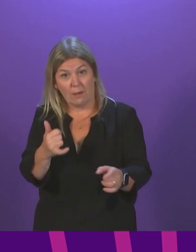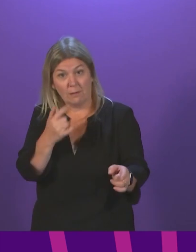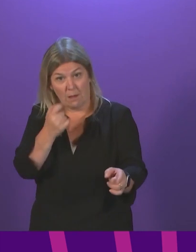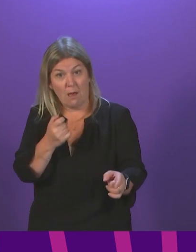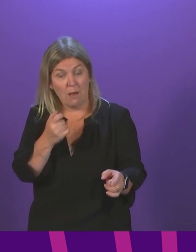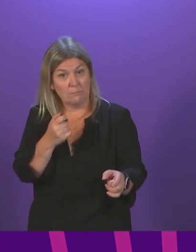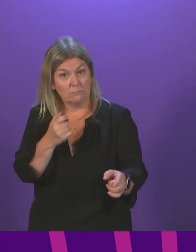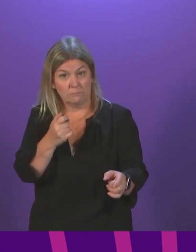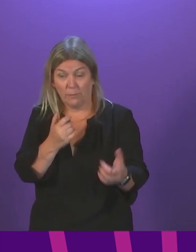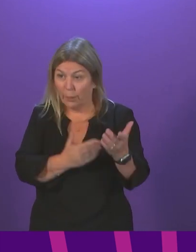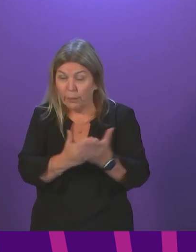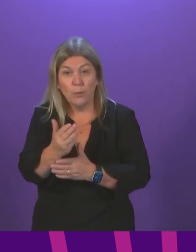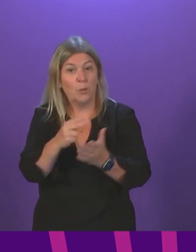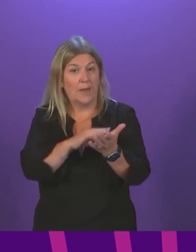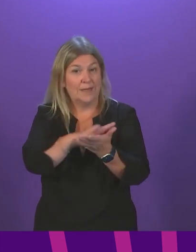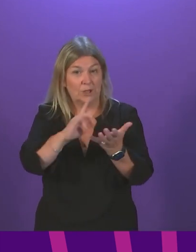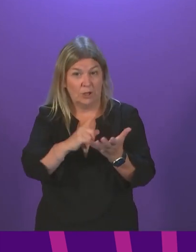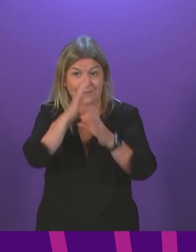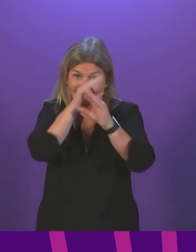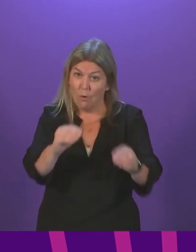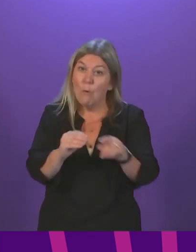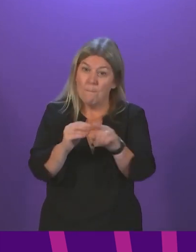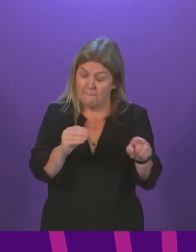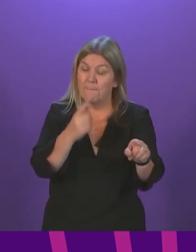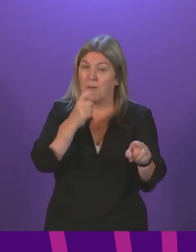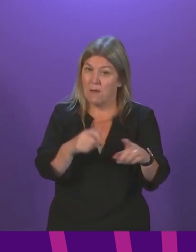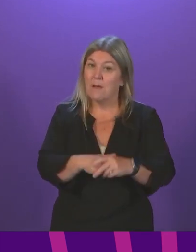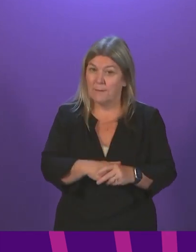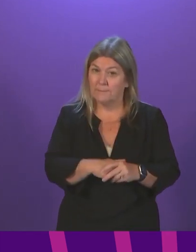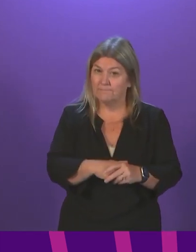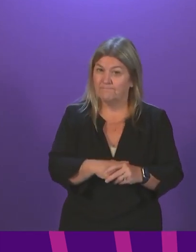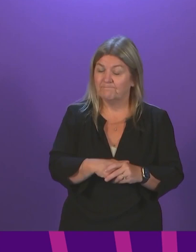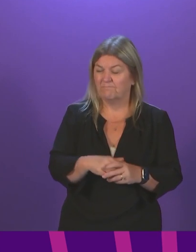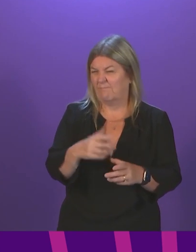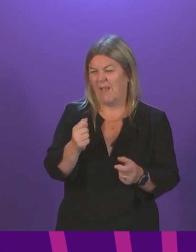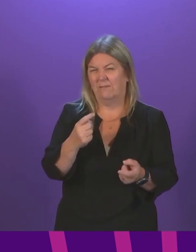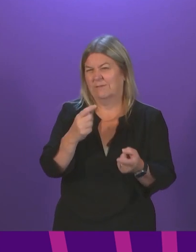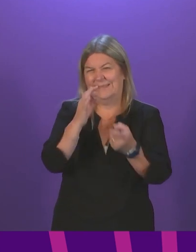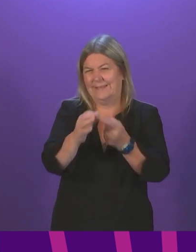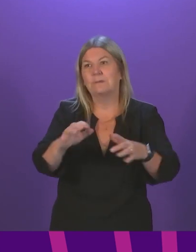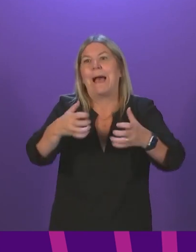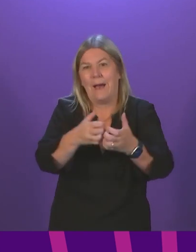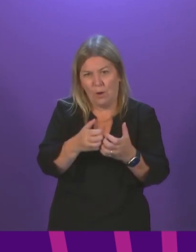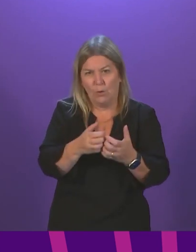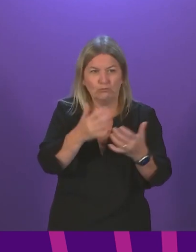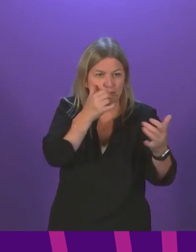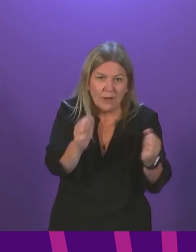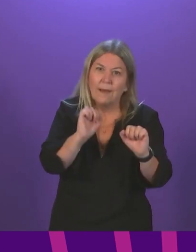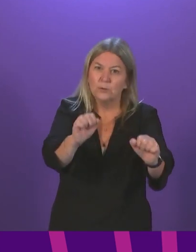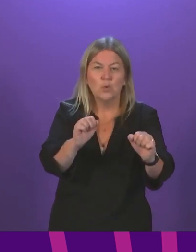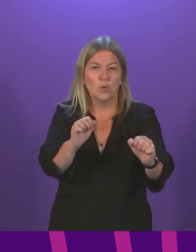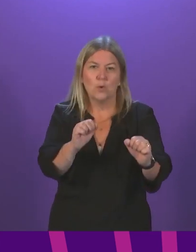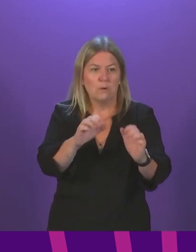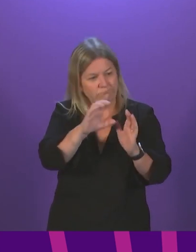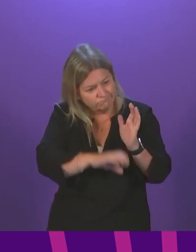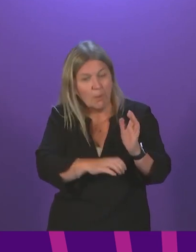status, of course, through NHS Inform, and there are details available of how to do that. And the app will go live later